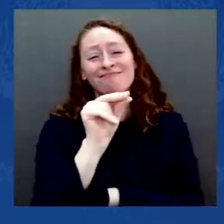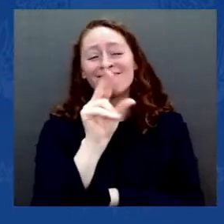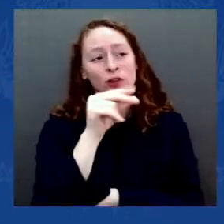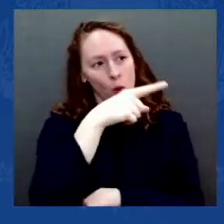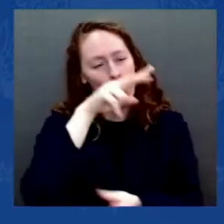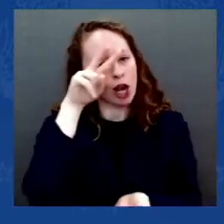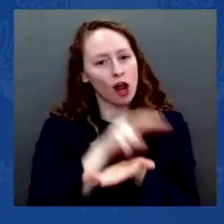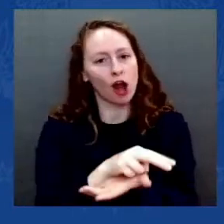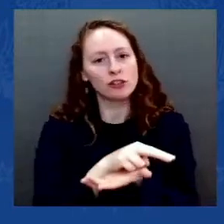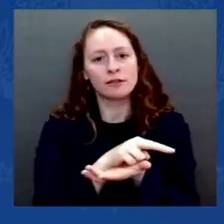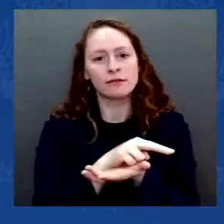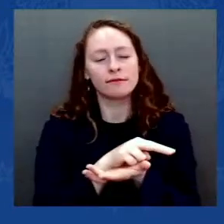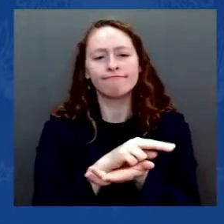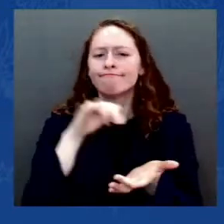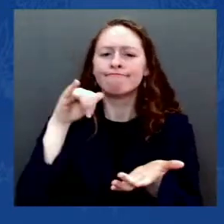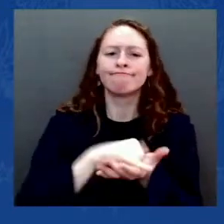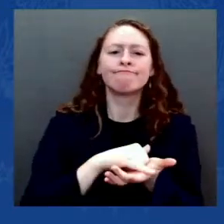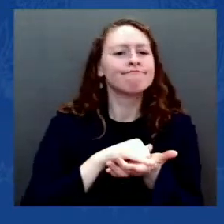forward.